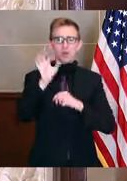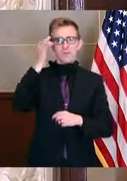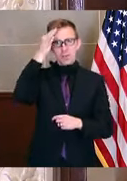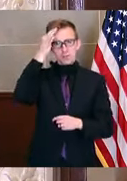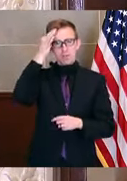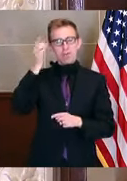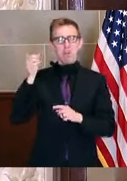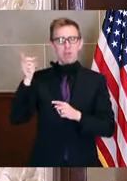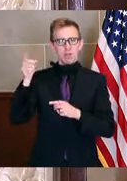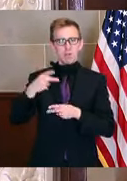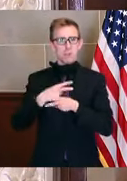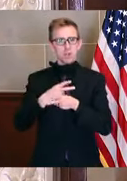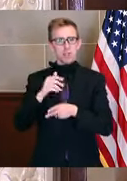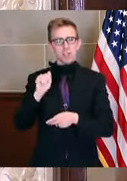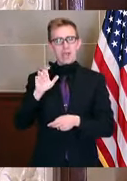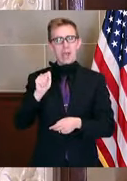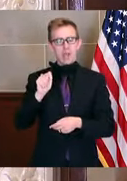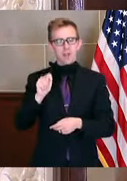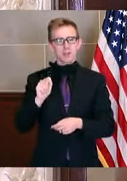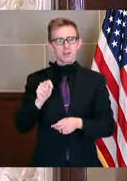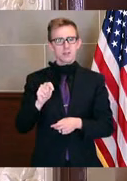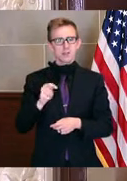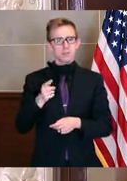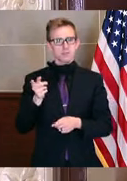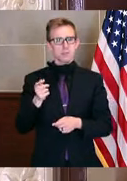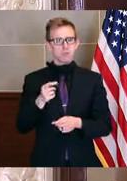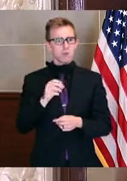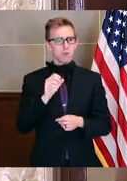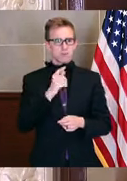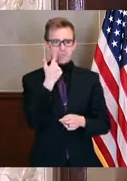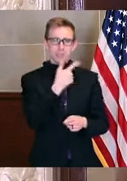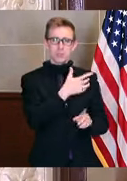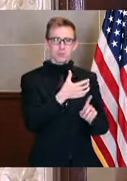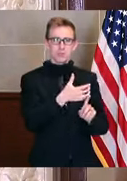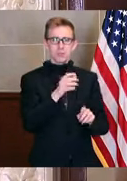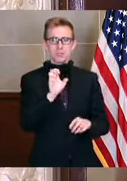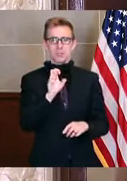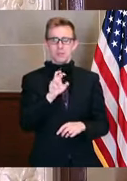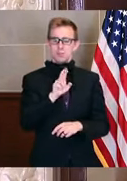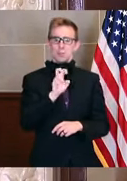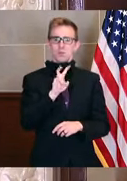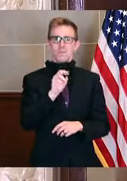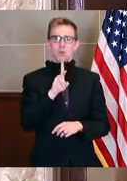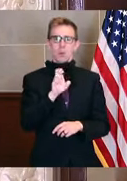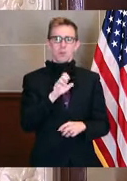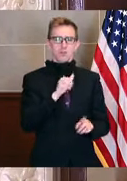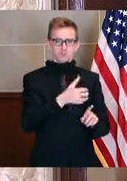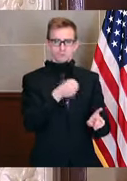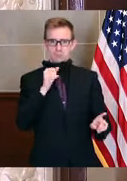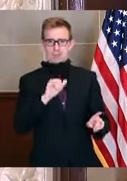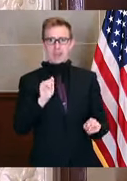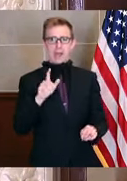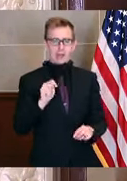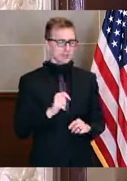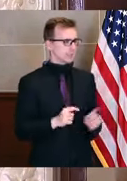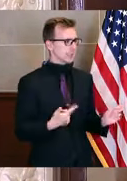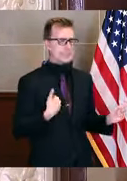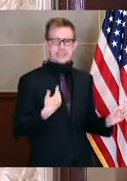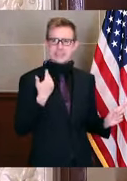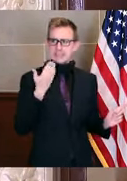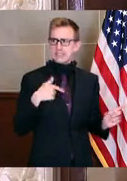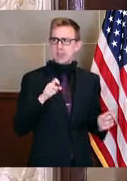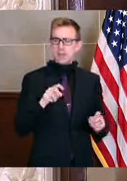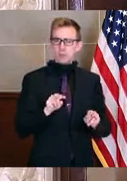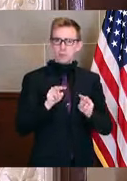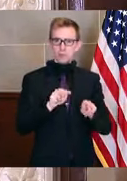Production Act or because of evoking that act? You know, I don't know. I would have to really look at that and